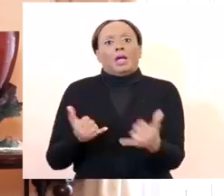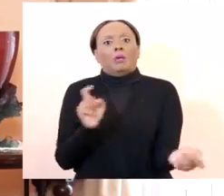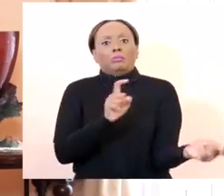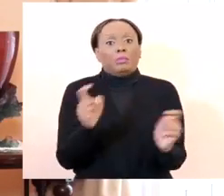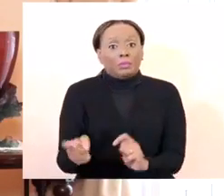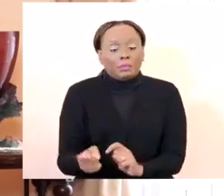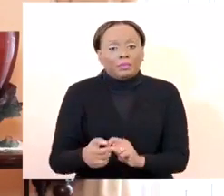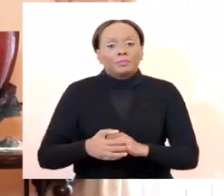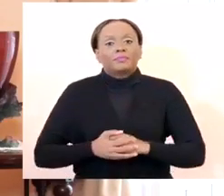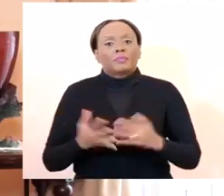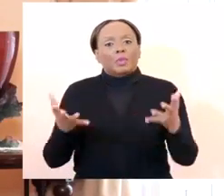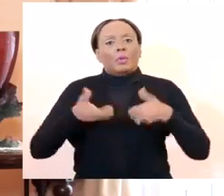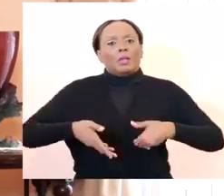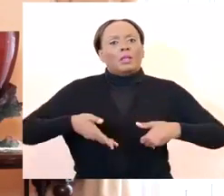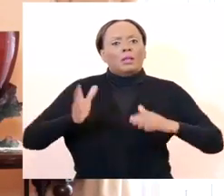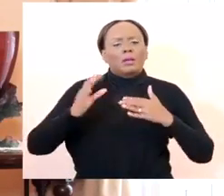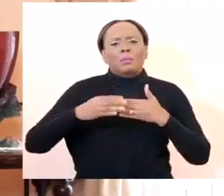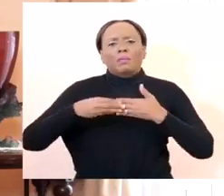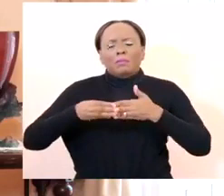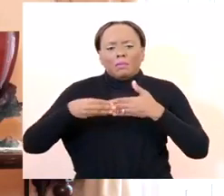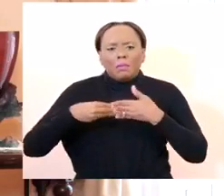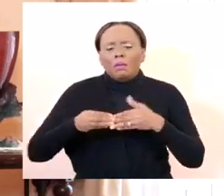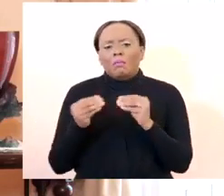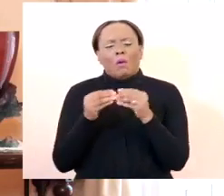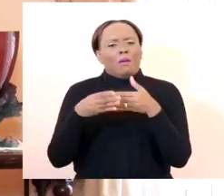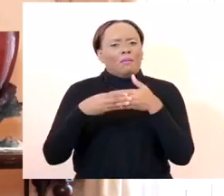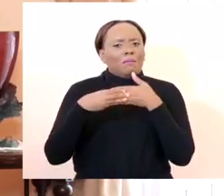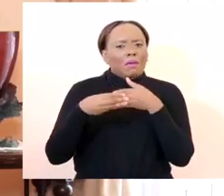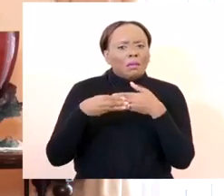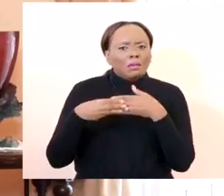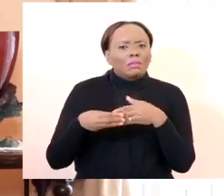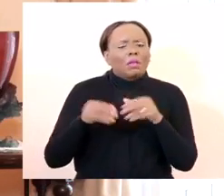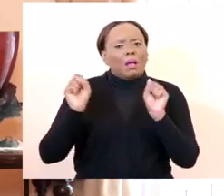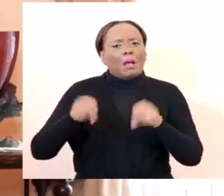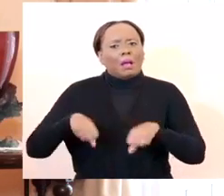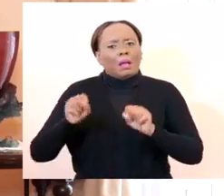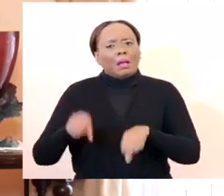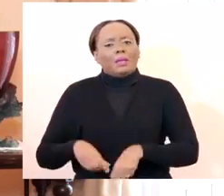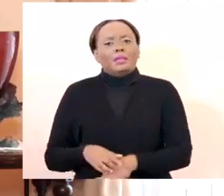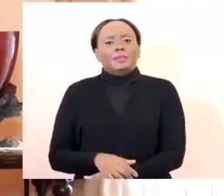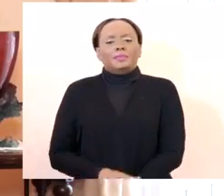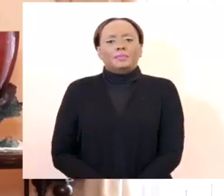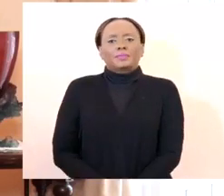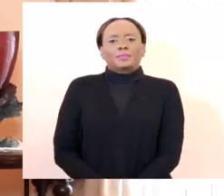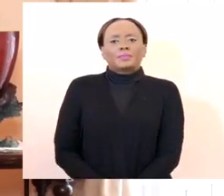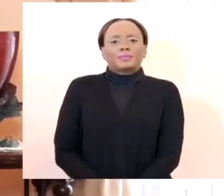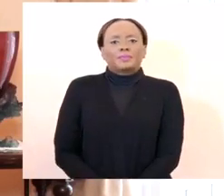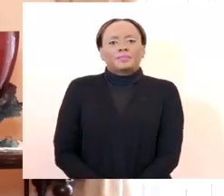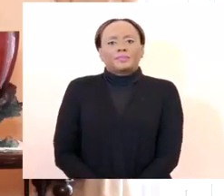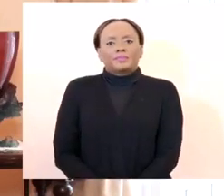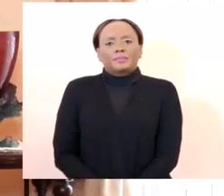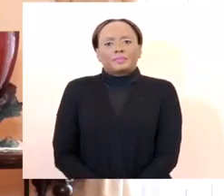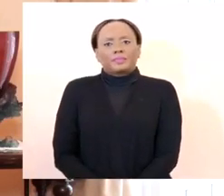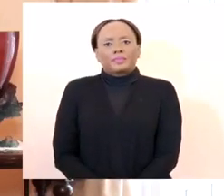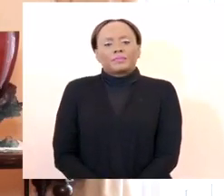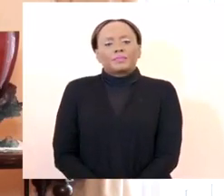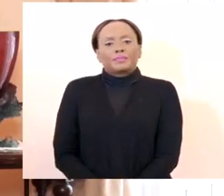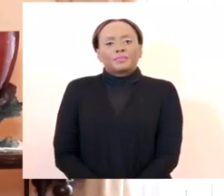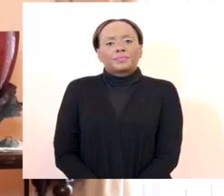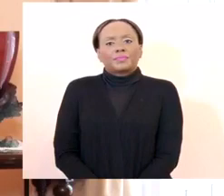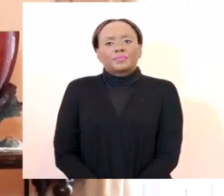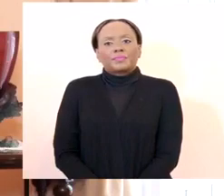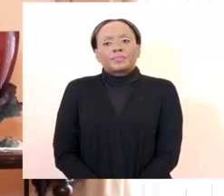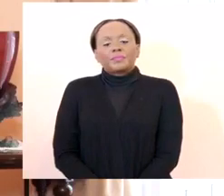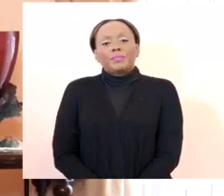also to allow flexibility in circumstances where flexibility is required. Much of what I'm going to talk about is